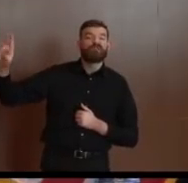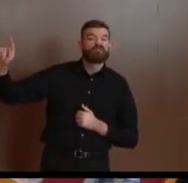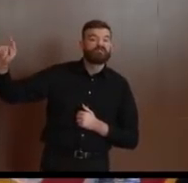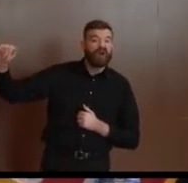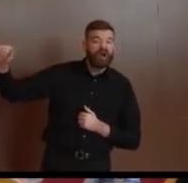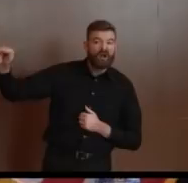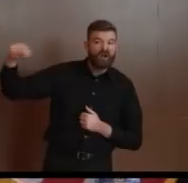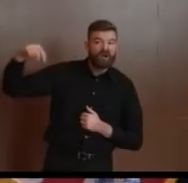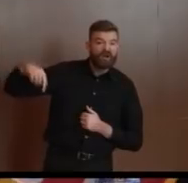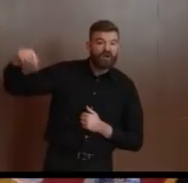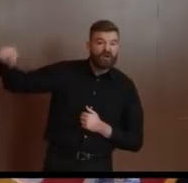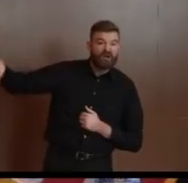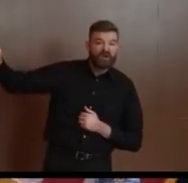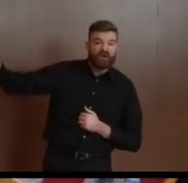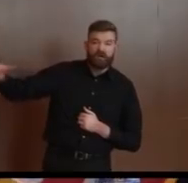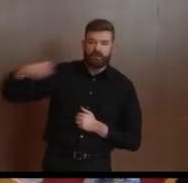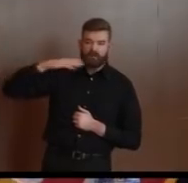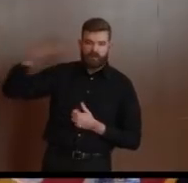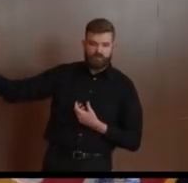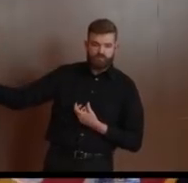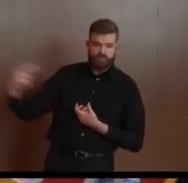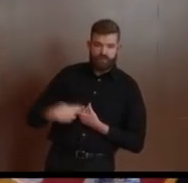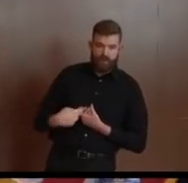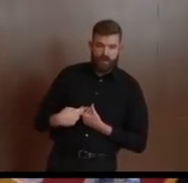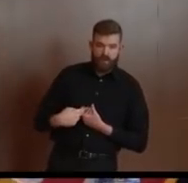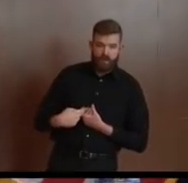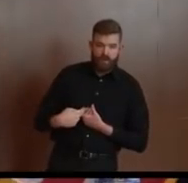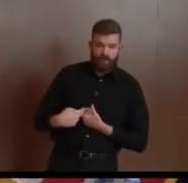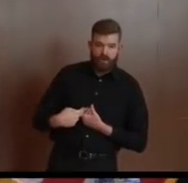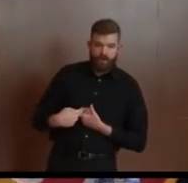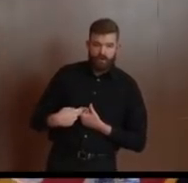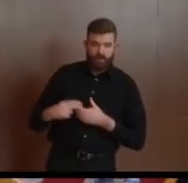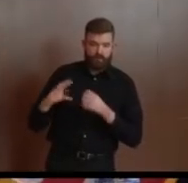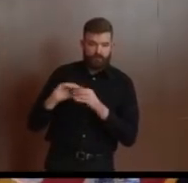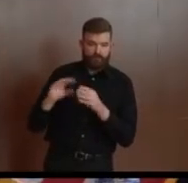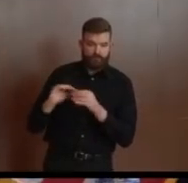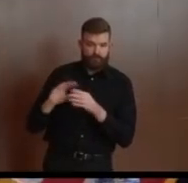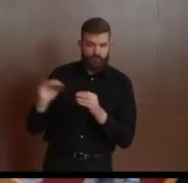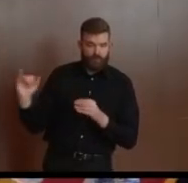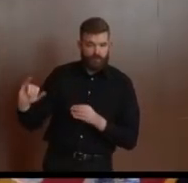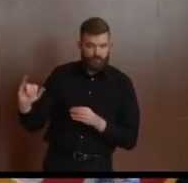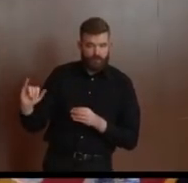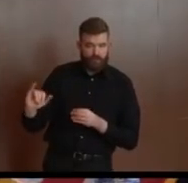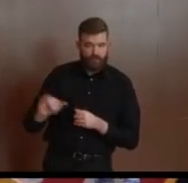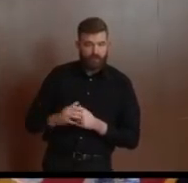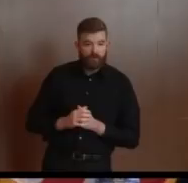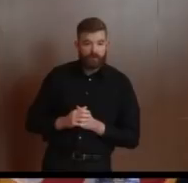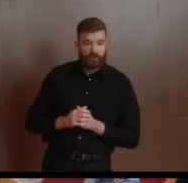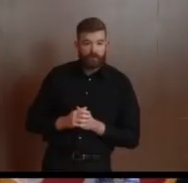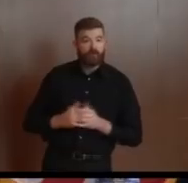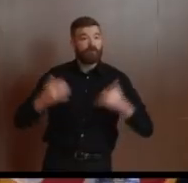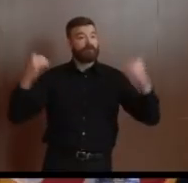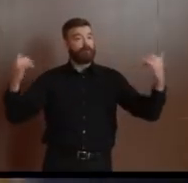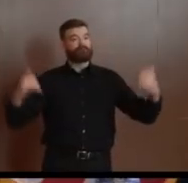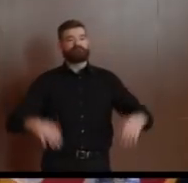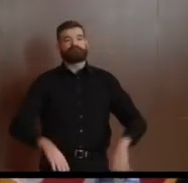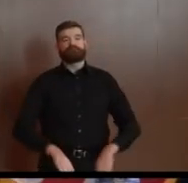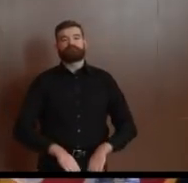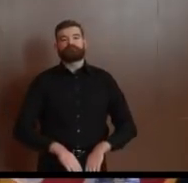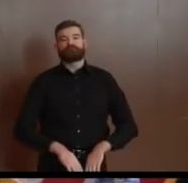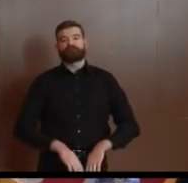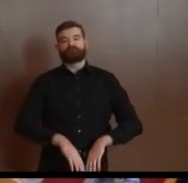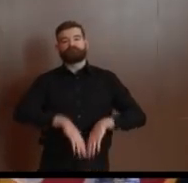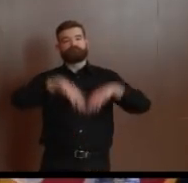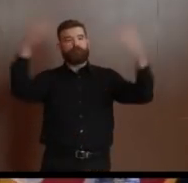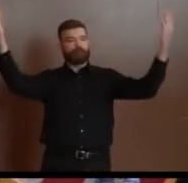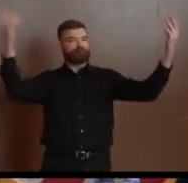Dr. Bresnes, as well. Let's start here. We'll go to some questions and answers. Ask one is back with the blue glove